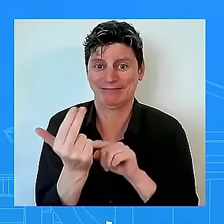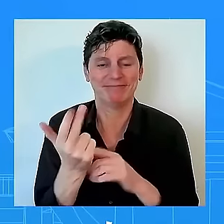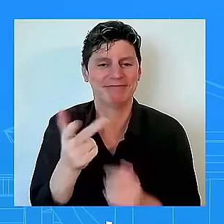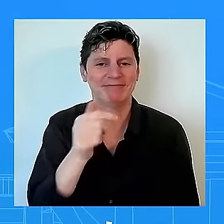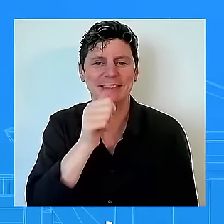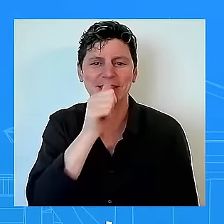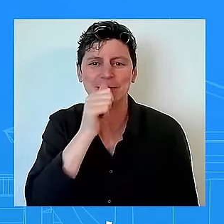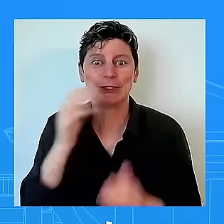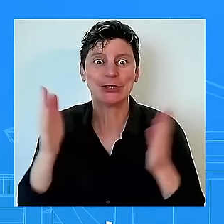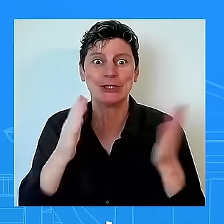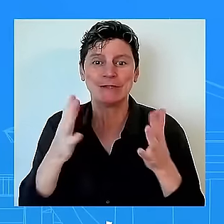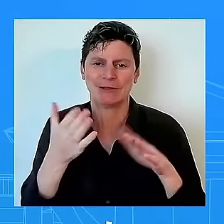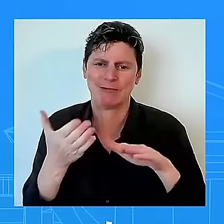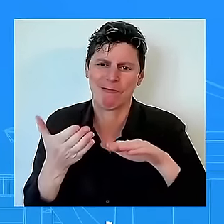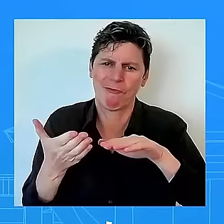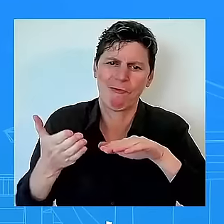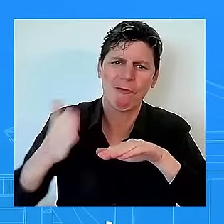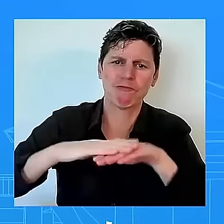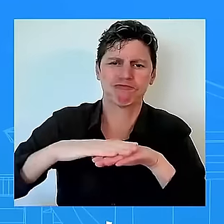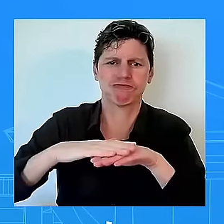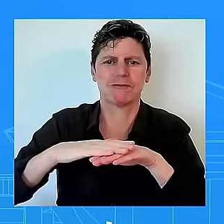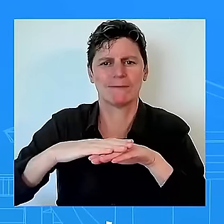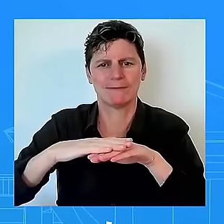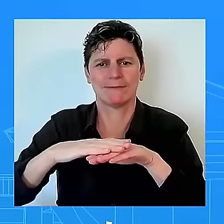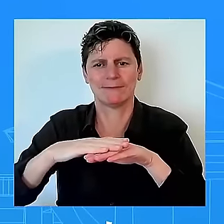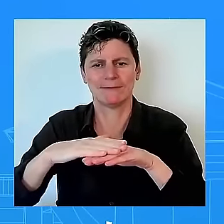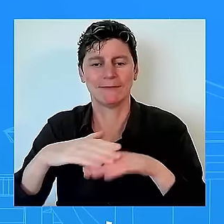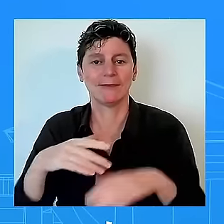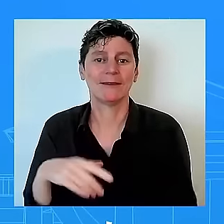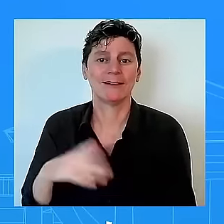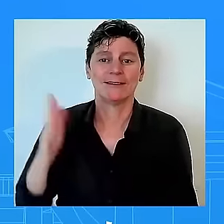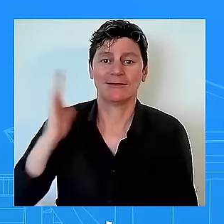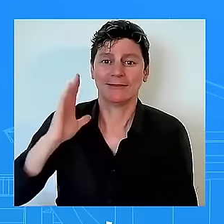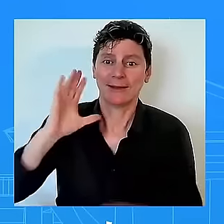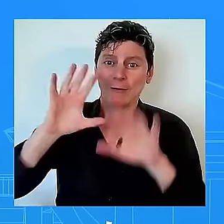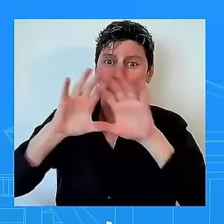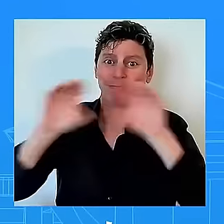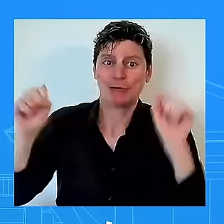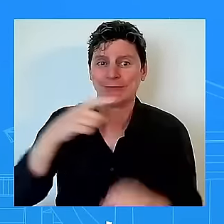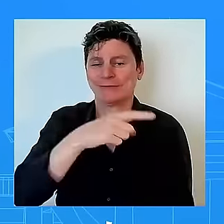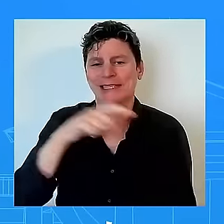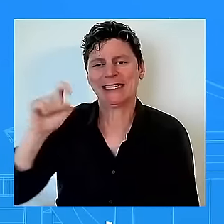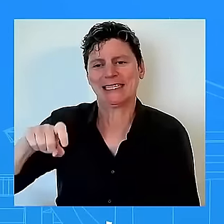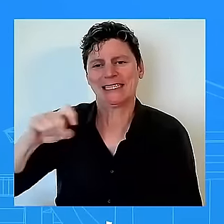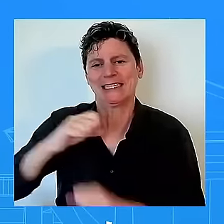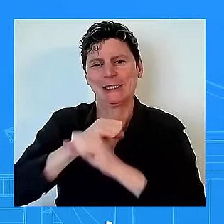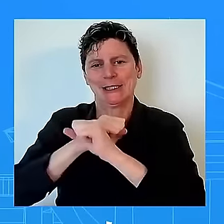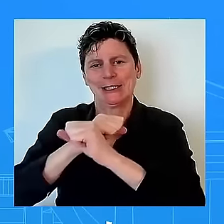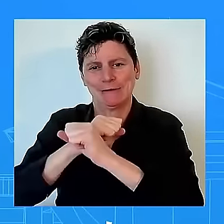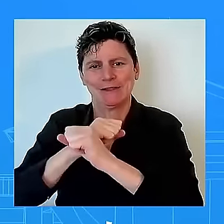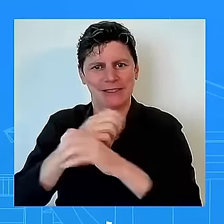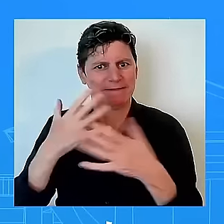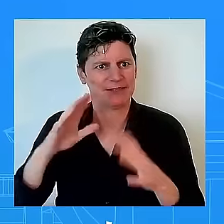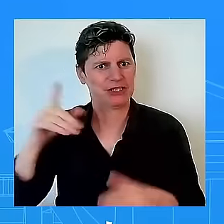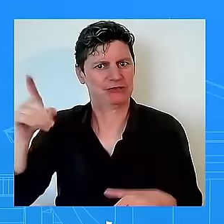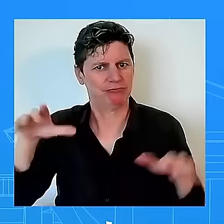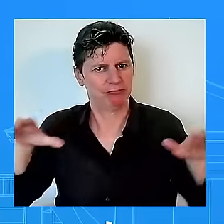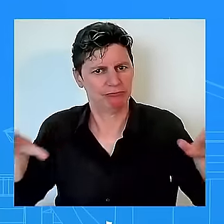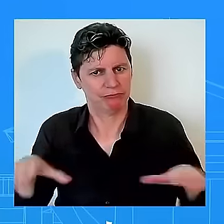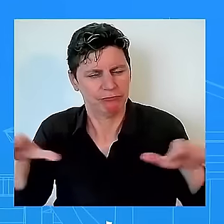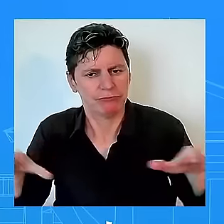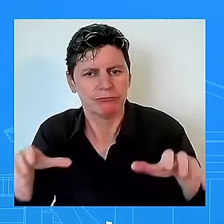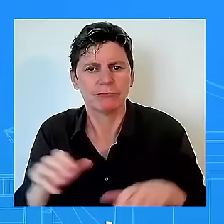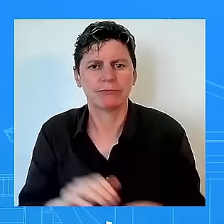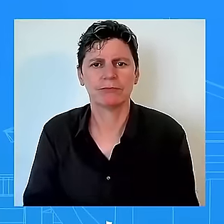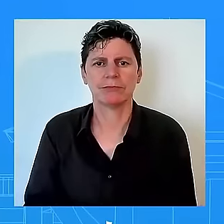president and so that is something that they have said uh they have done that is something that the president wanted to see to be to be done and so